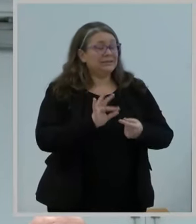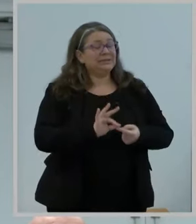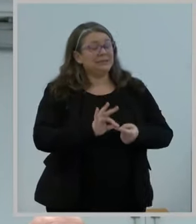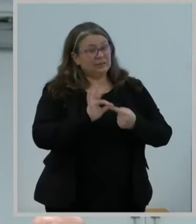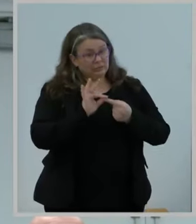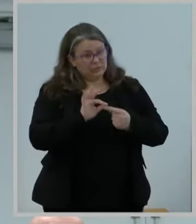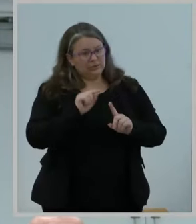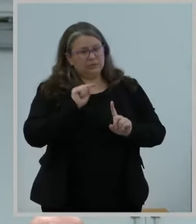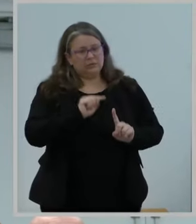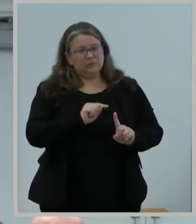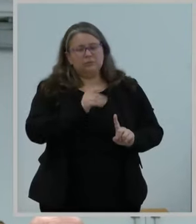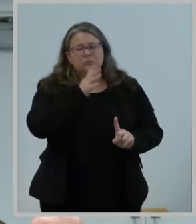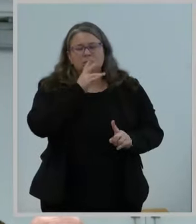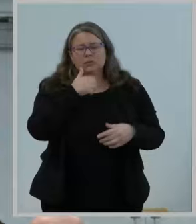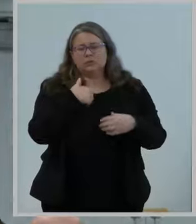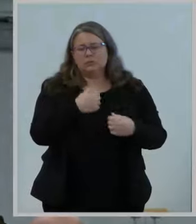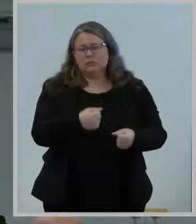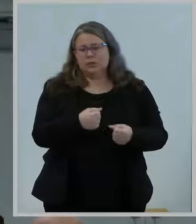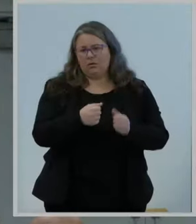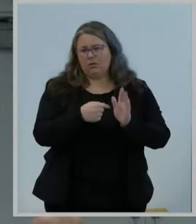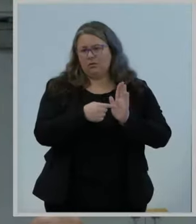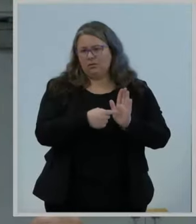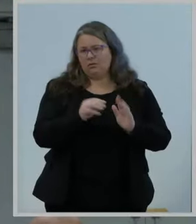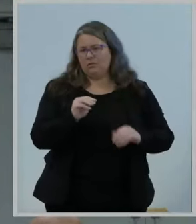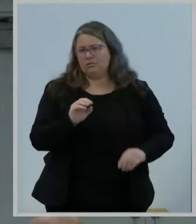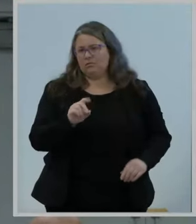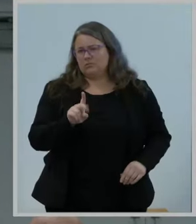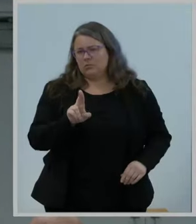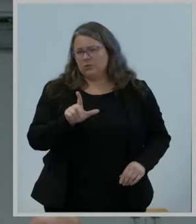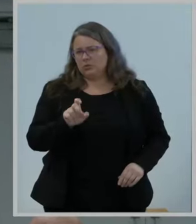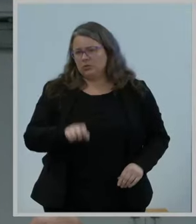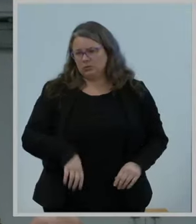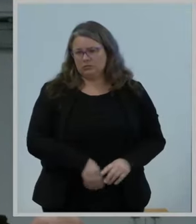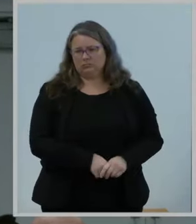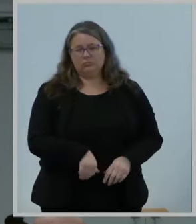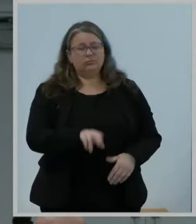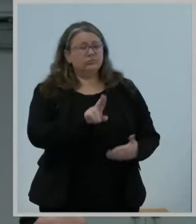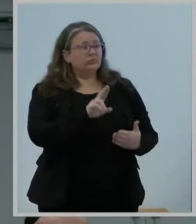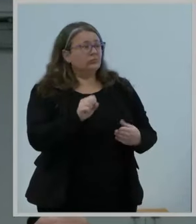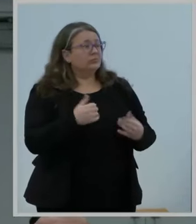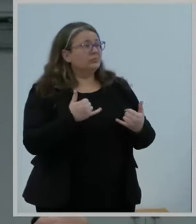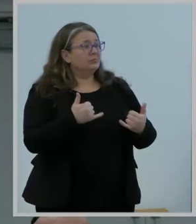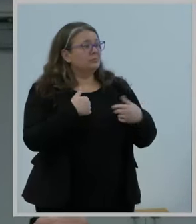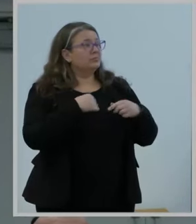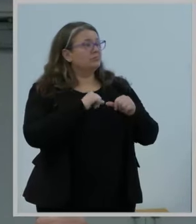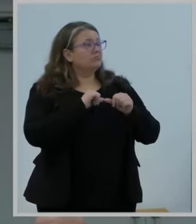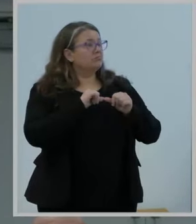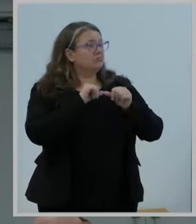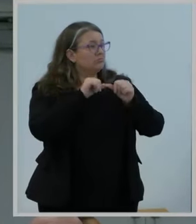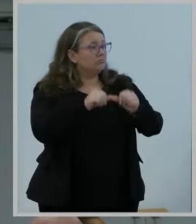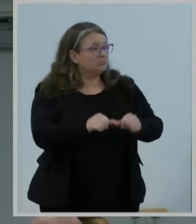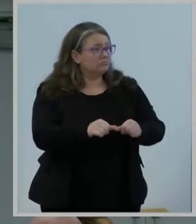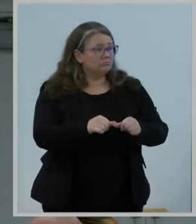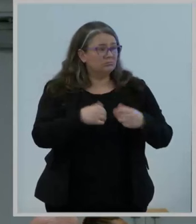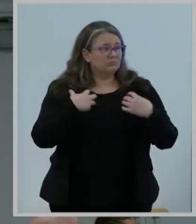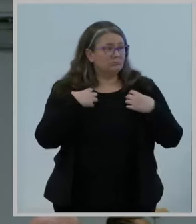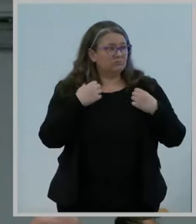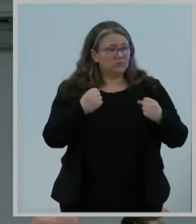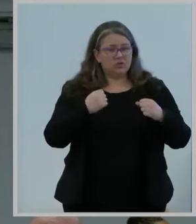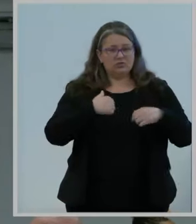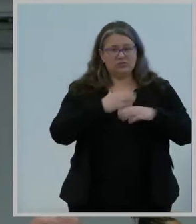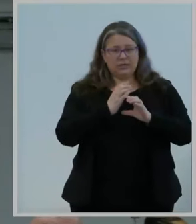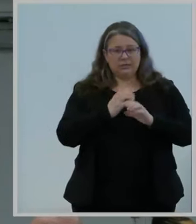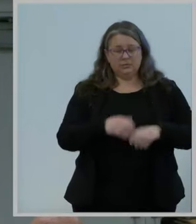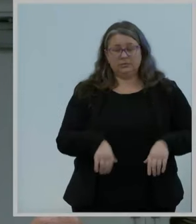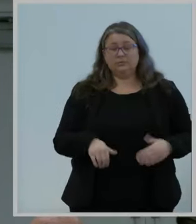United States, unfortunately, faces an ongoing maternal health crisis. We are the only developed country with increasing